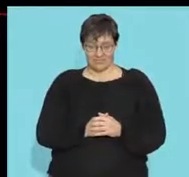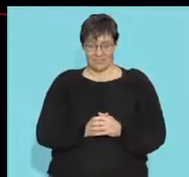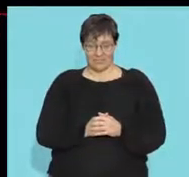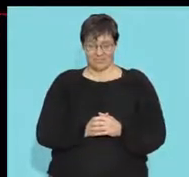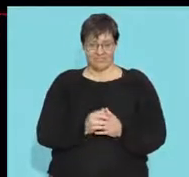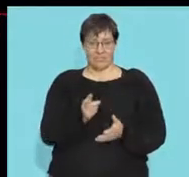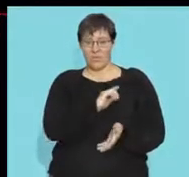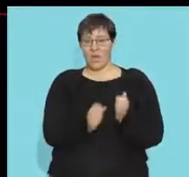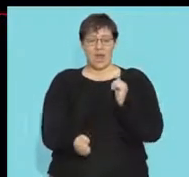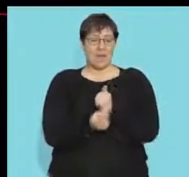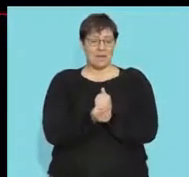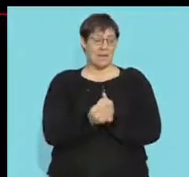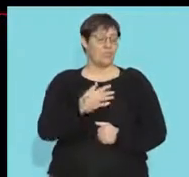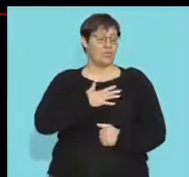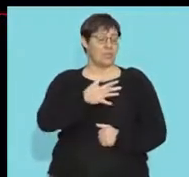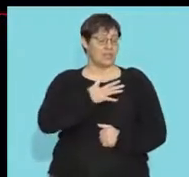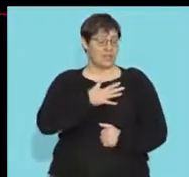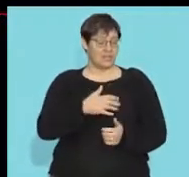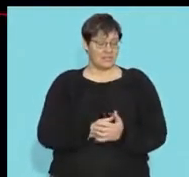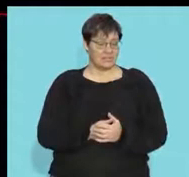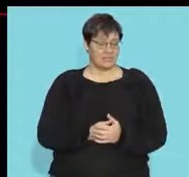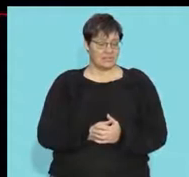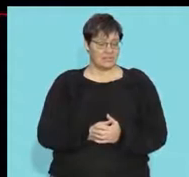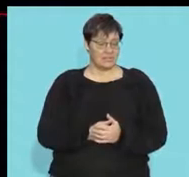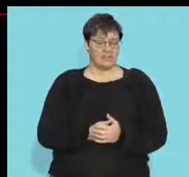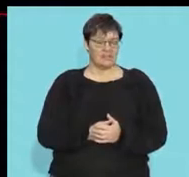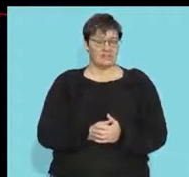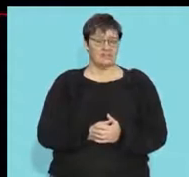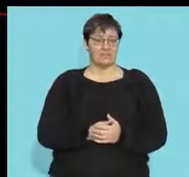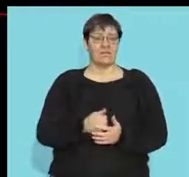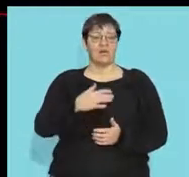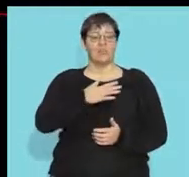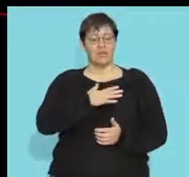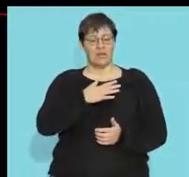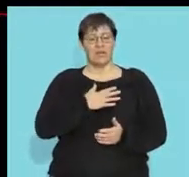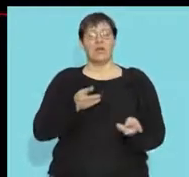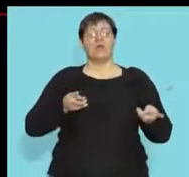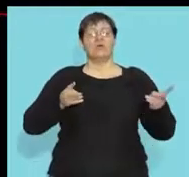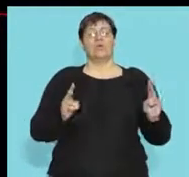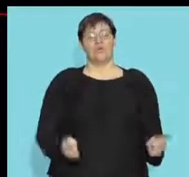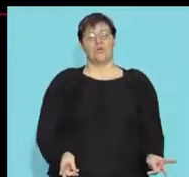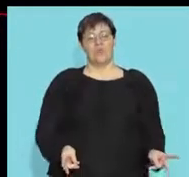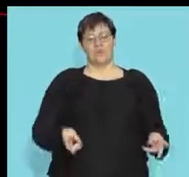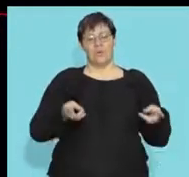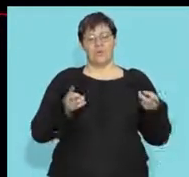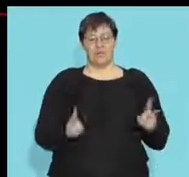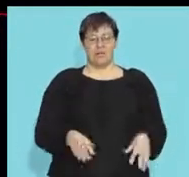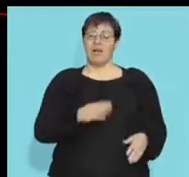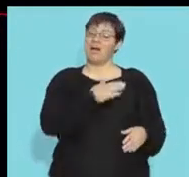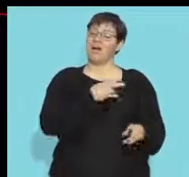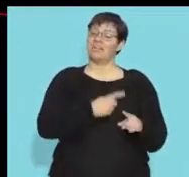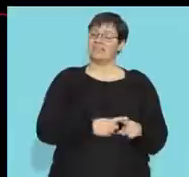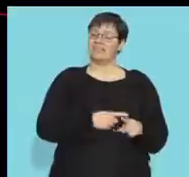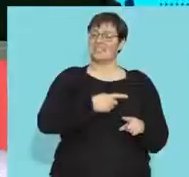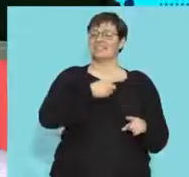normal what happens to my breathing all right my breathing gets back to normal and what